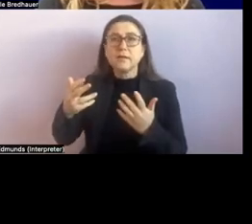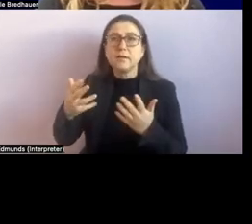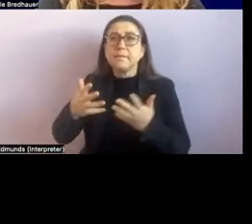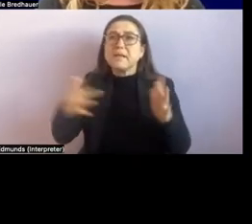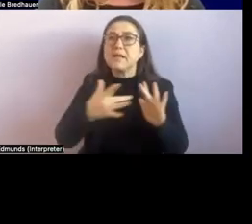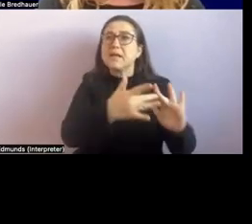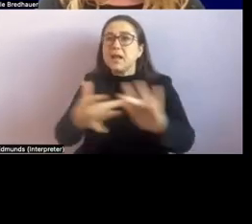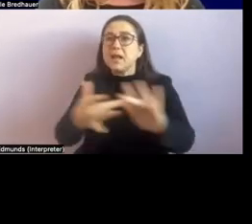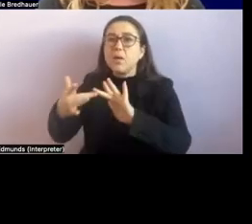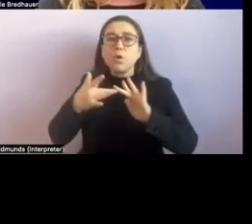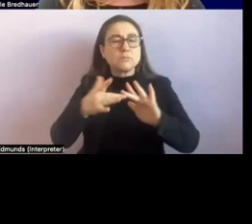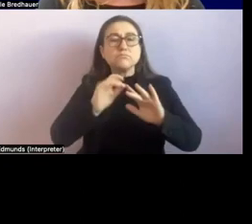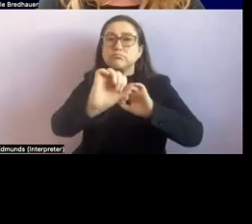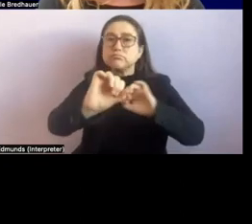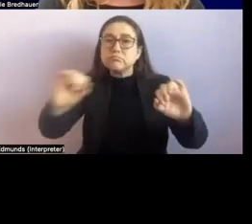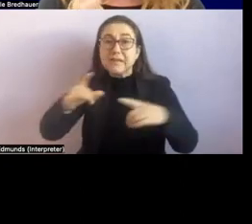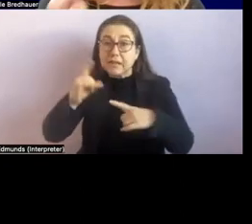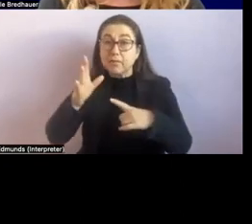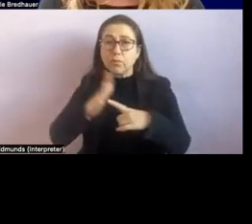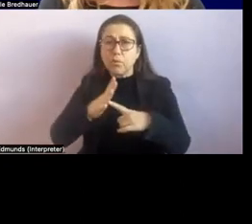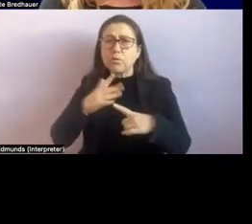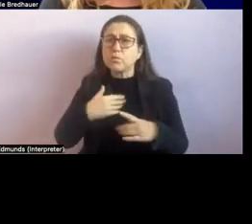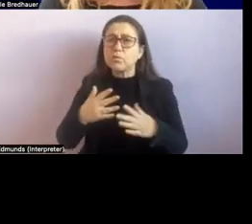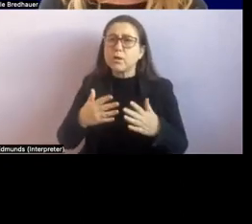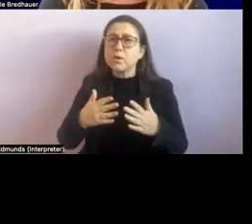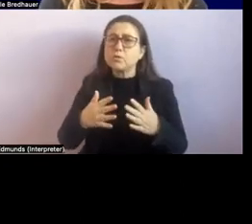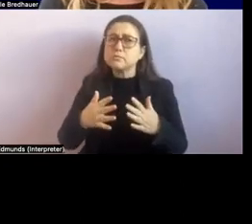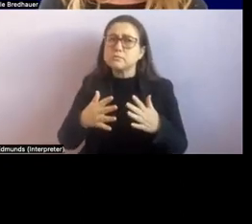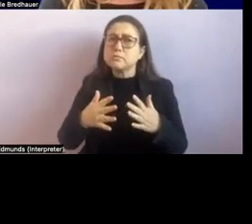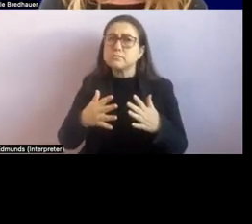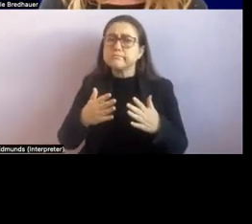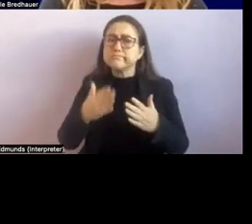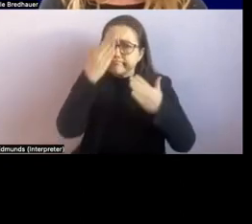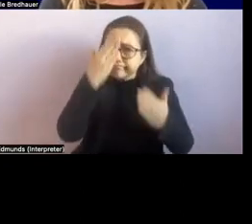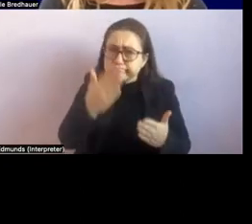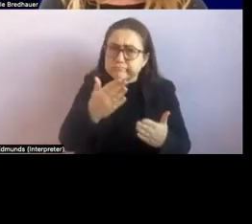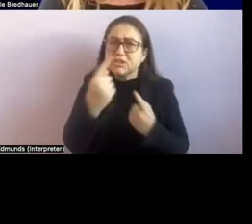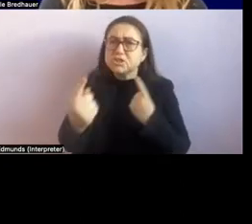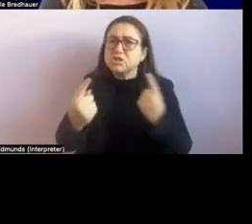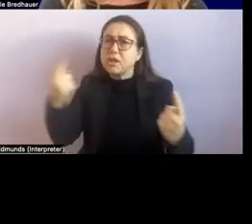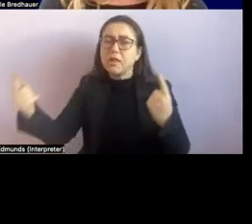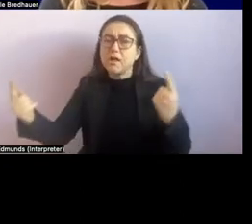to respect and value and listen to each other to